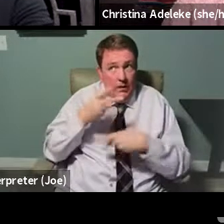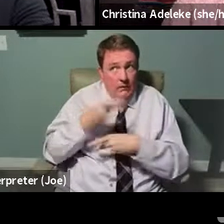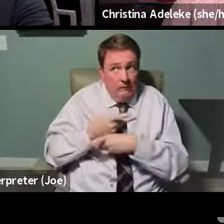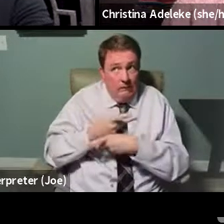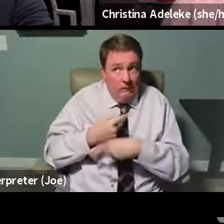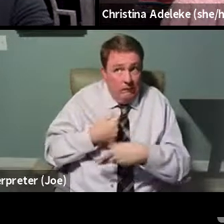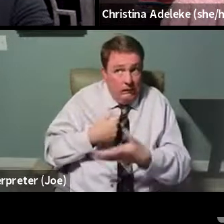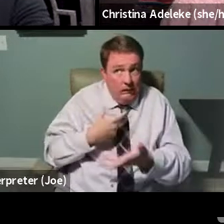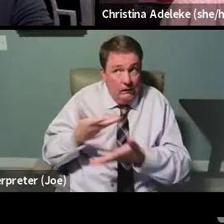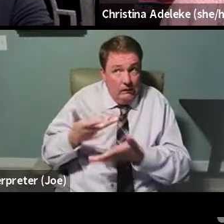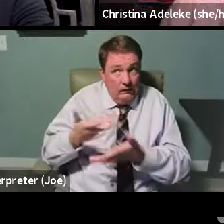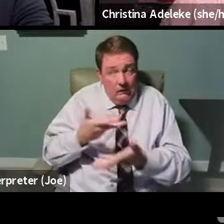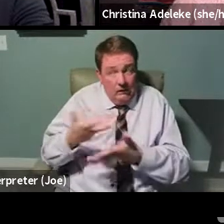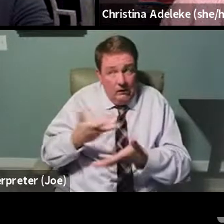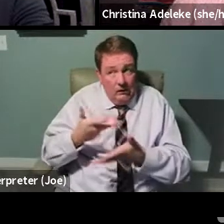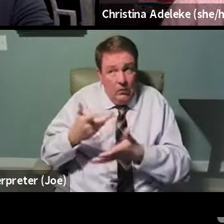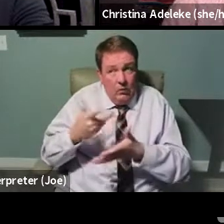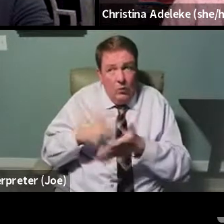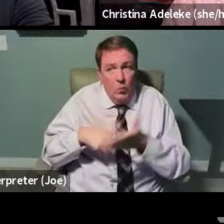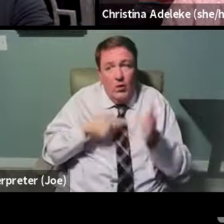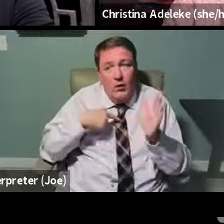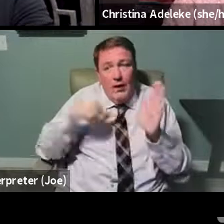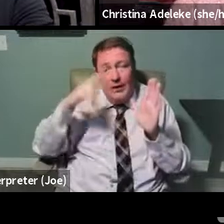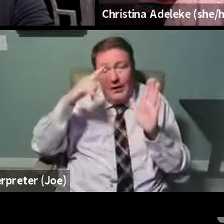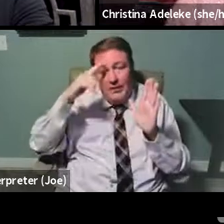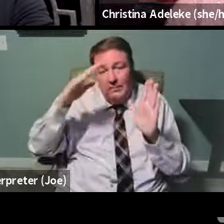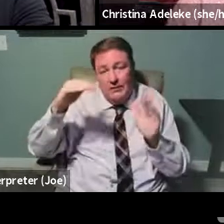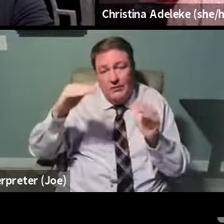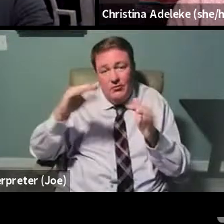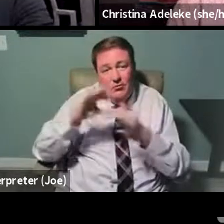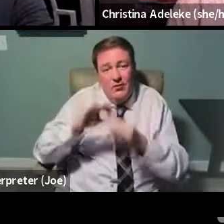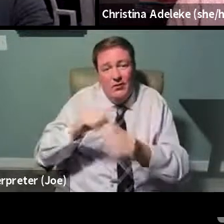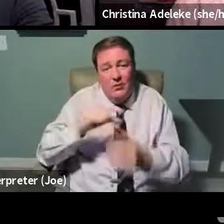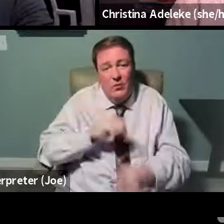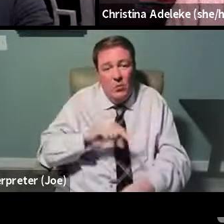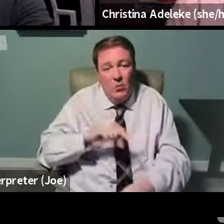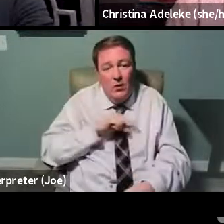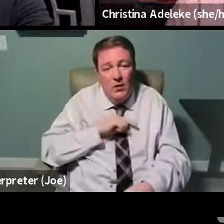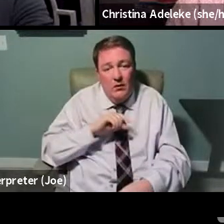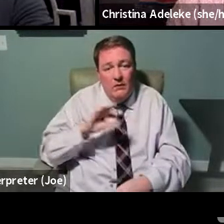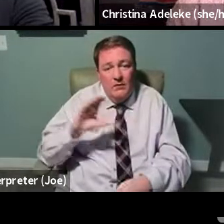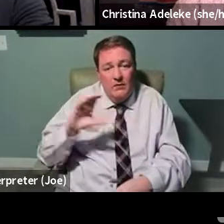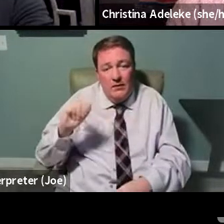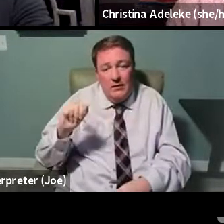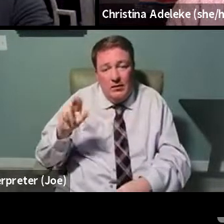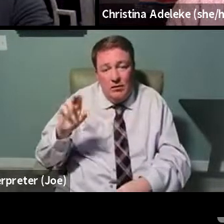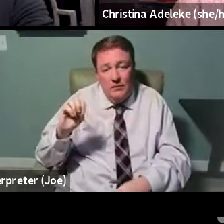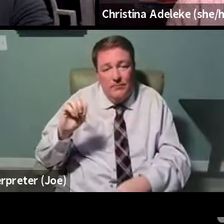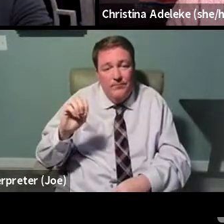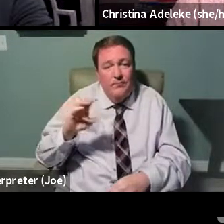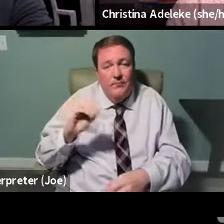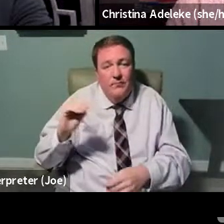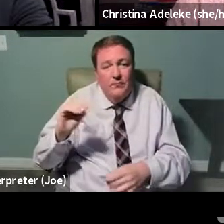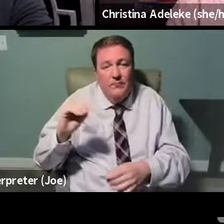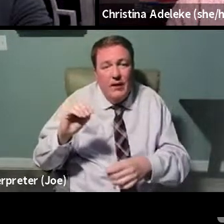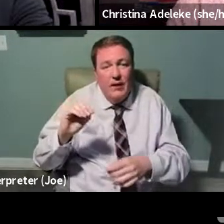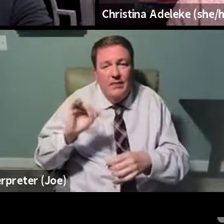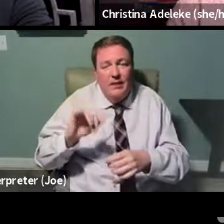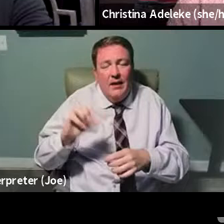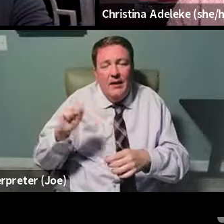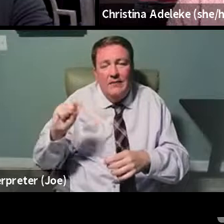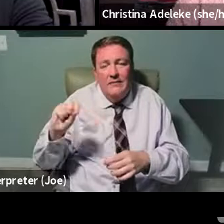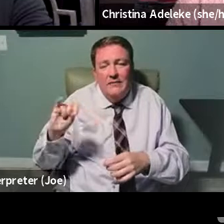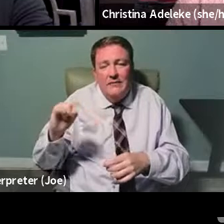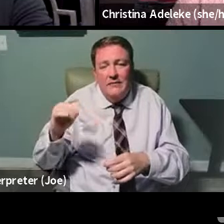quality of the care that I will receive? So, you know, so they should be, you know, also the self-stigma and how we,